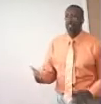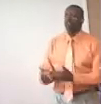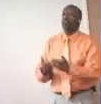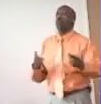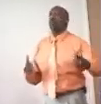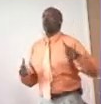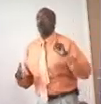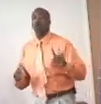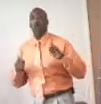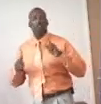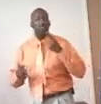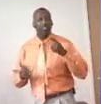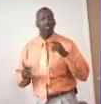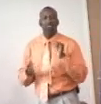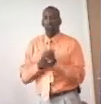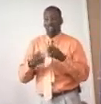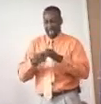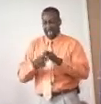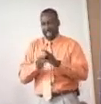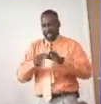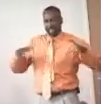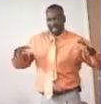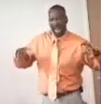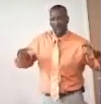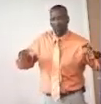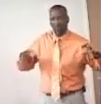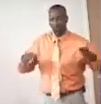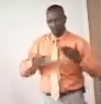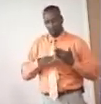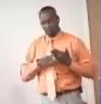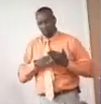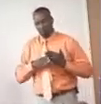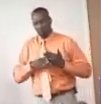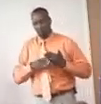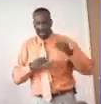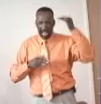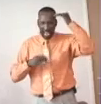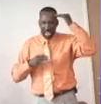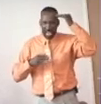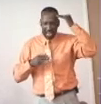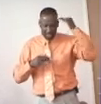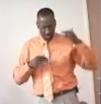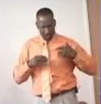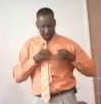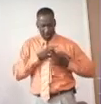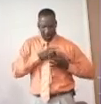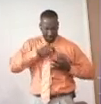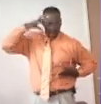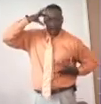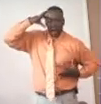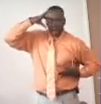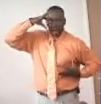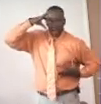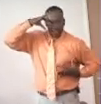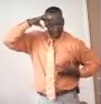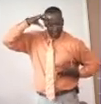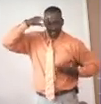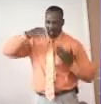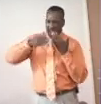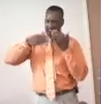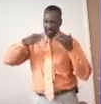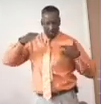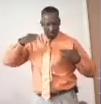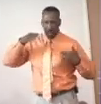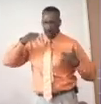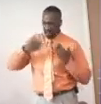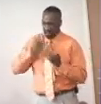Somebody once said that there's a gap between the head and the heart and the heart and the